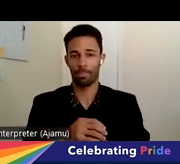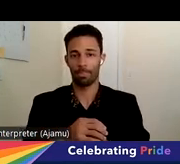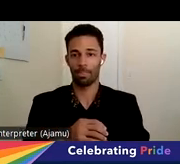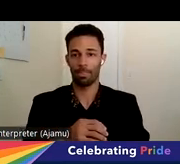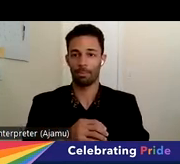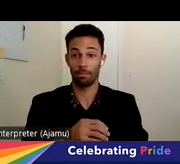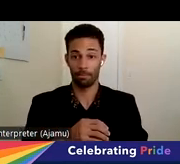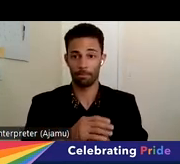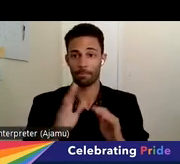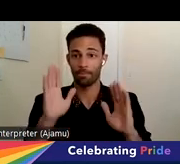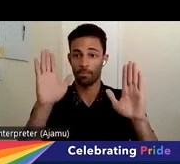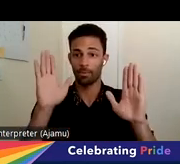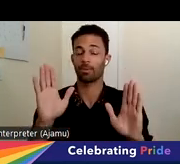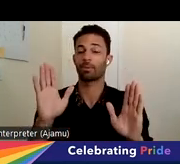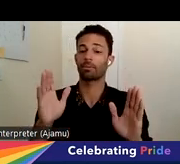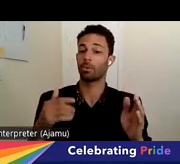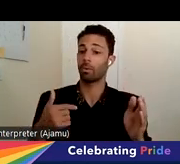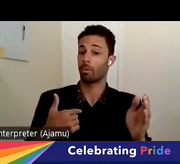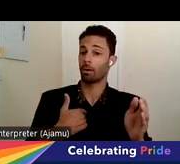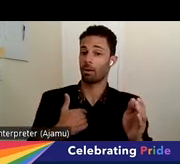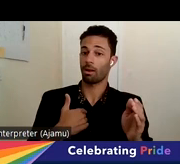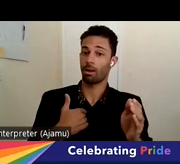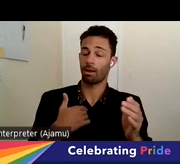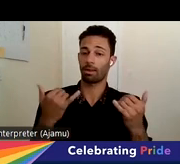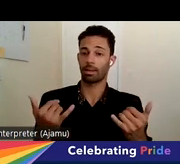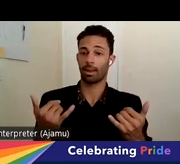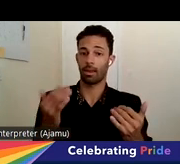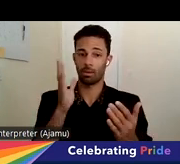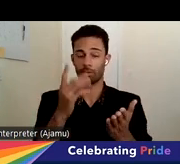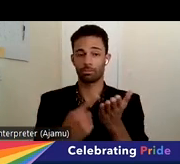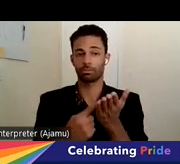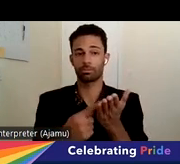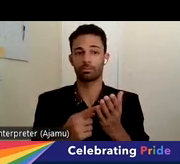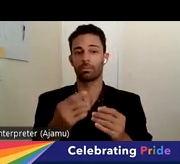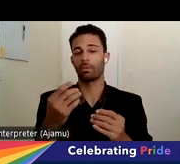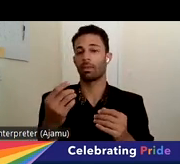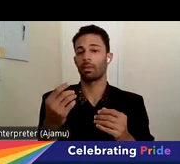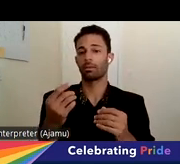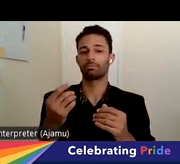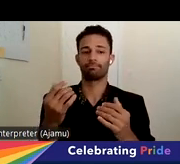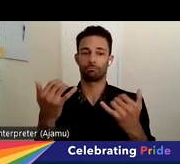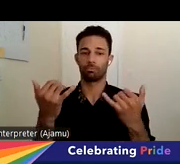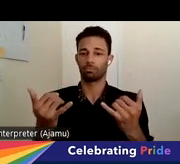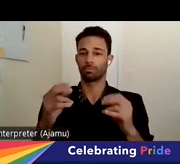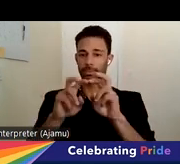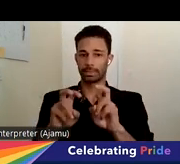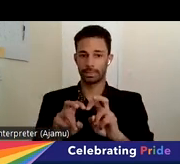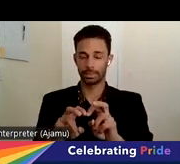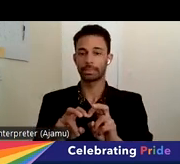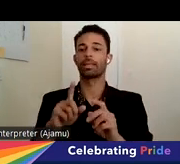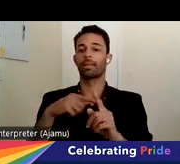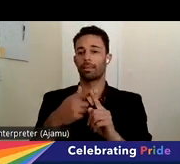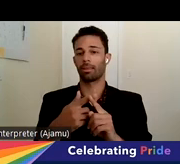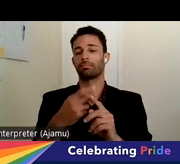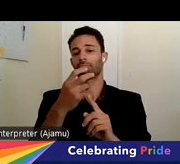Great. So what I'm going to go ahead and cover is the landscape analysis and then taking us into the case studies. That's going